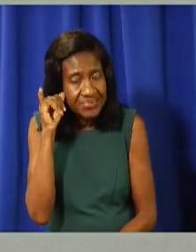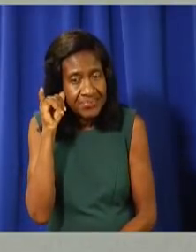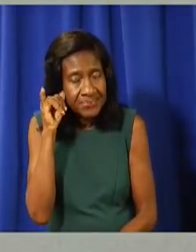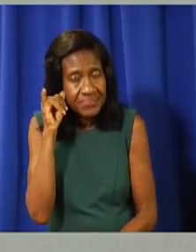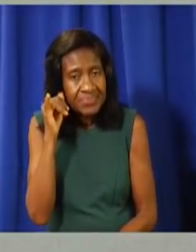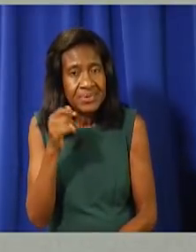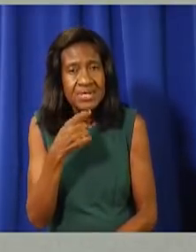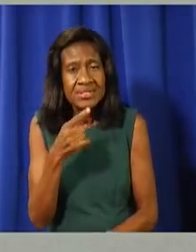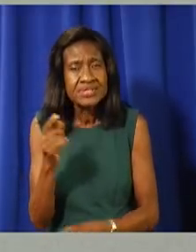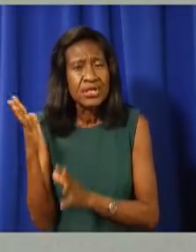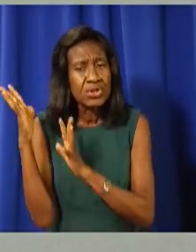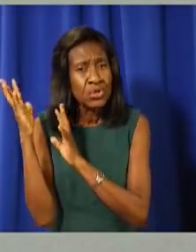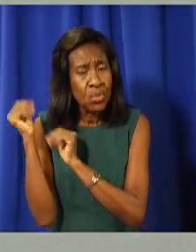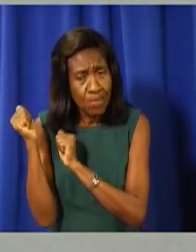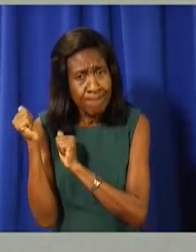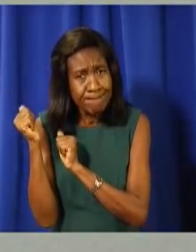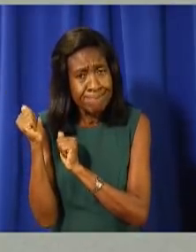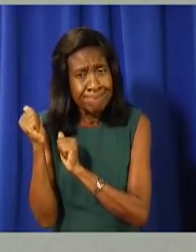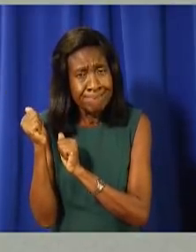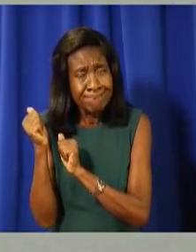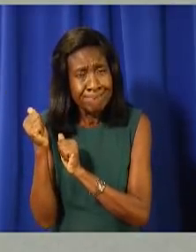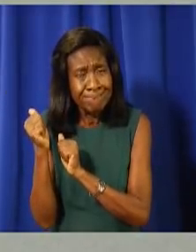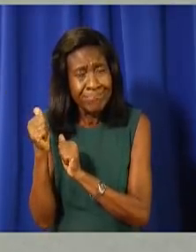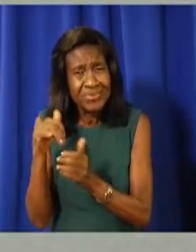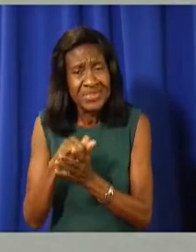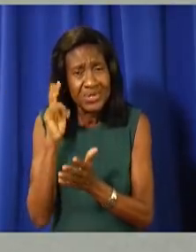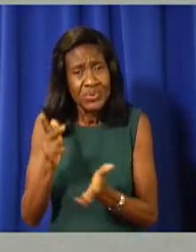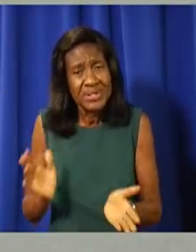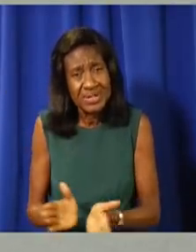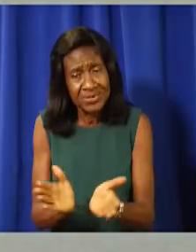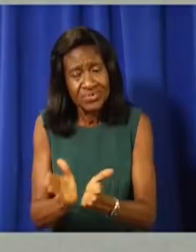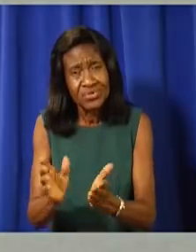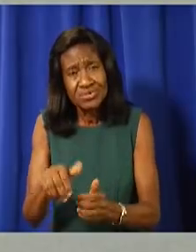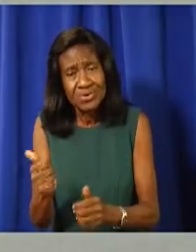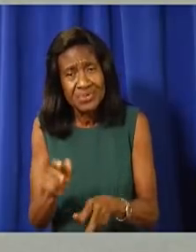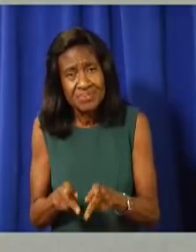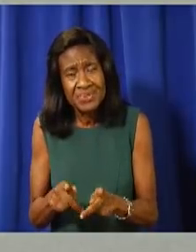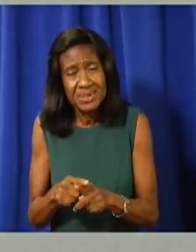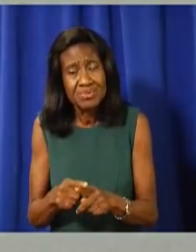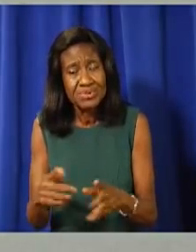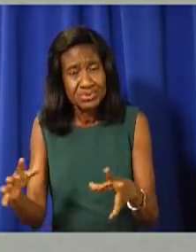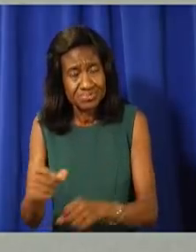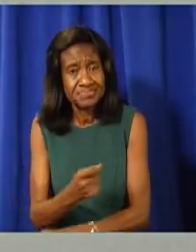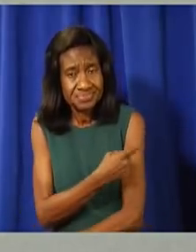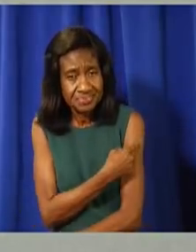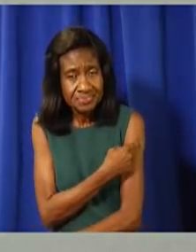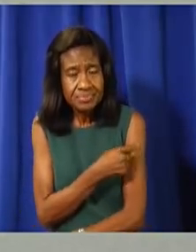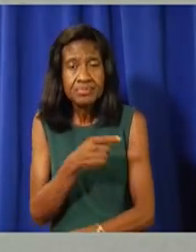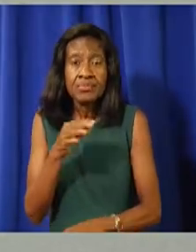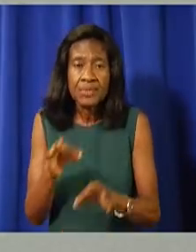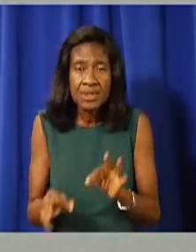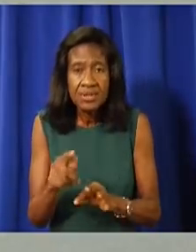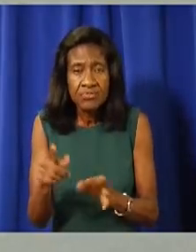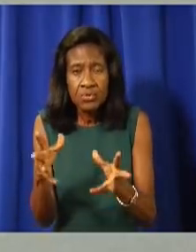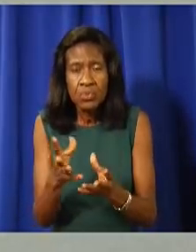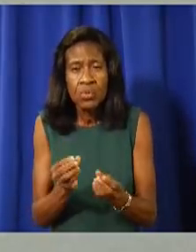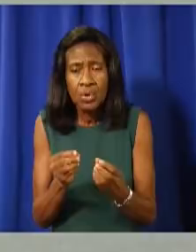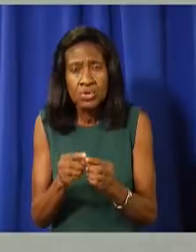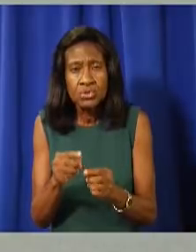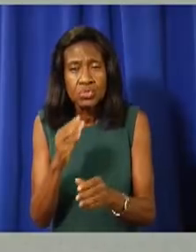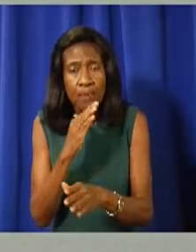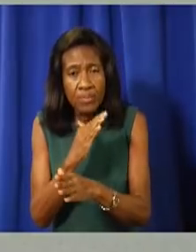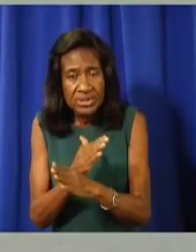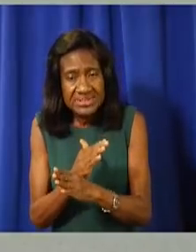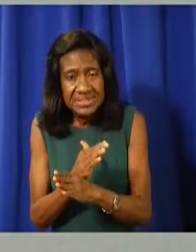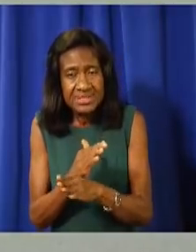increase in the uptake. But if you want to protect yourself, your family, our children and our elderly and vulnerable for the remainder